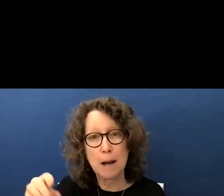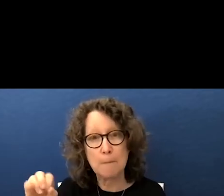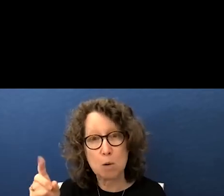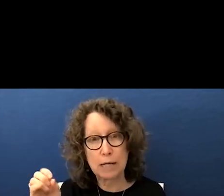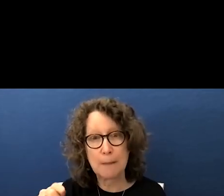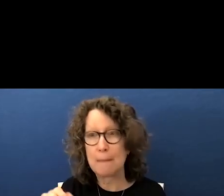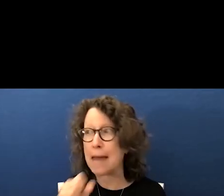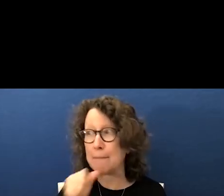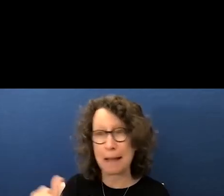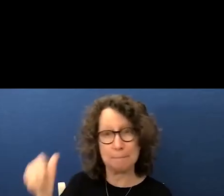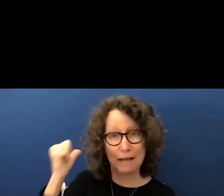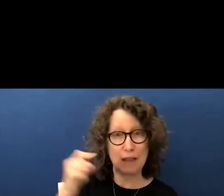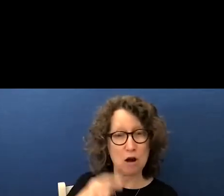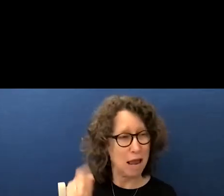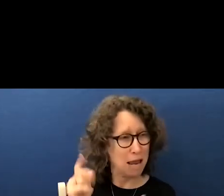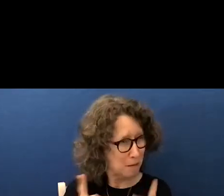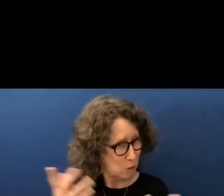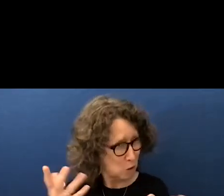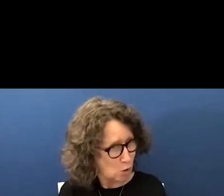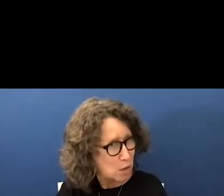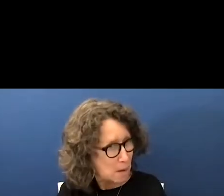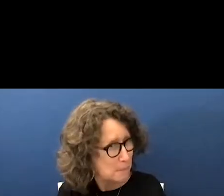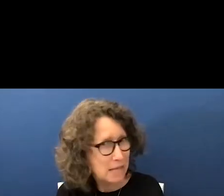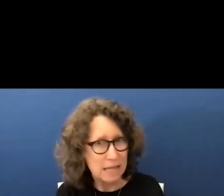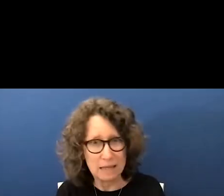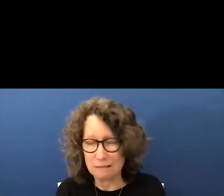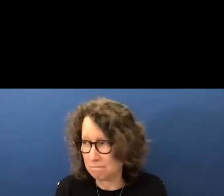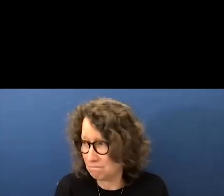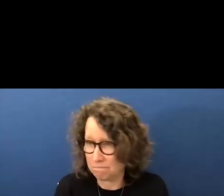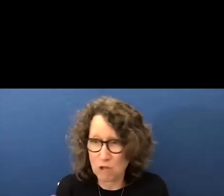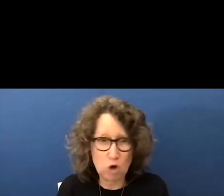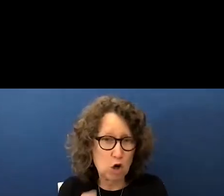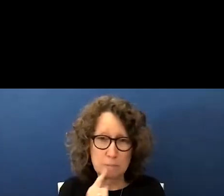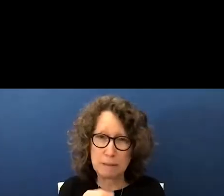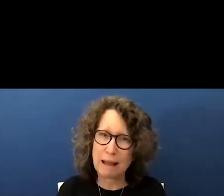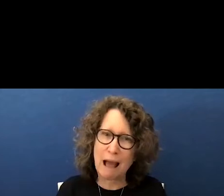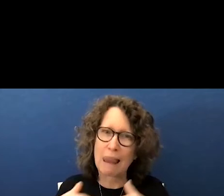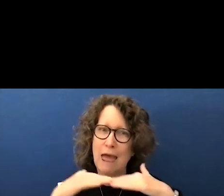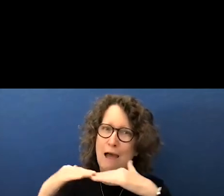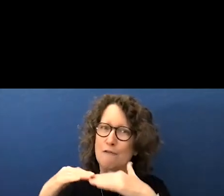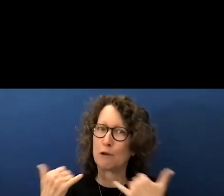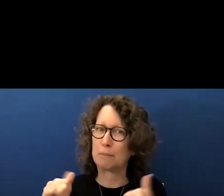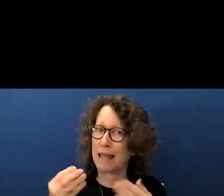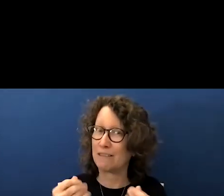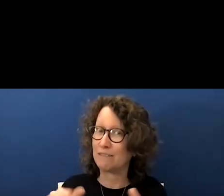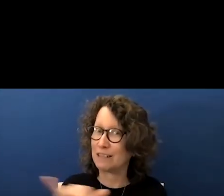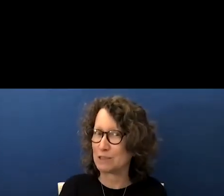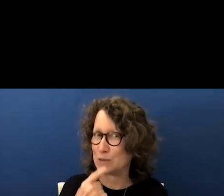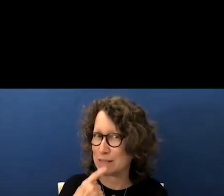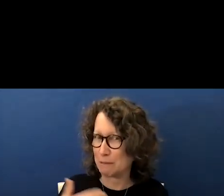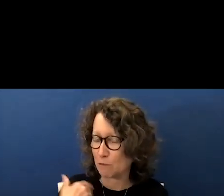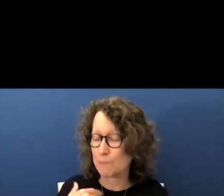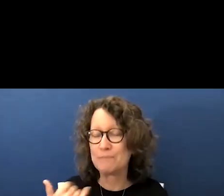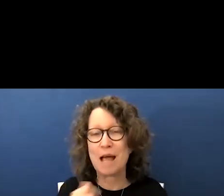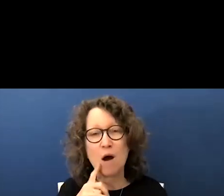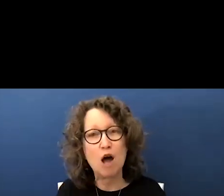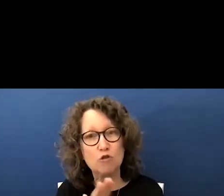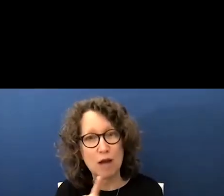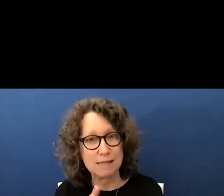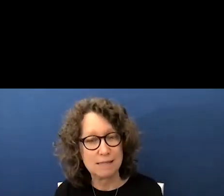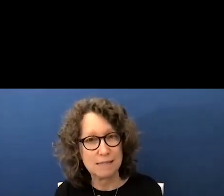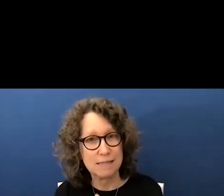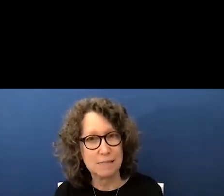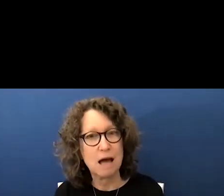back there and hey people who want to come in it it could be a level playing field as you said before i now want to address the